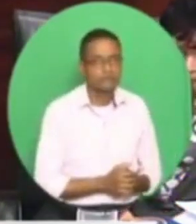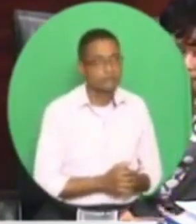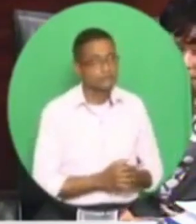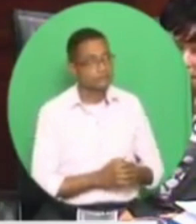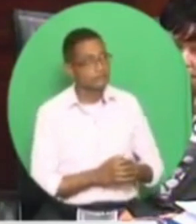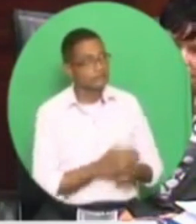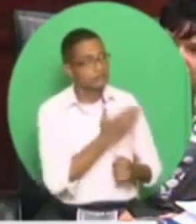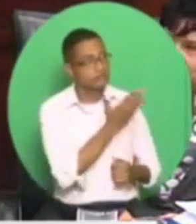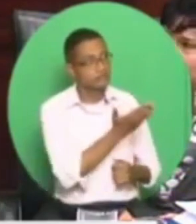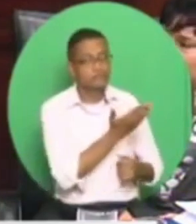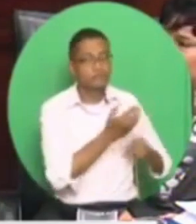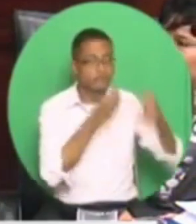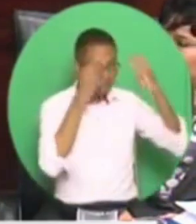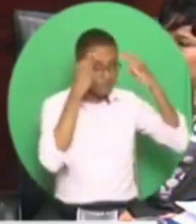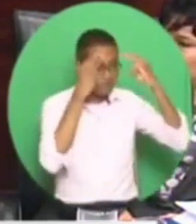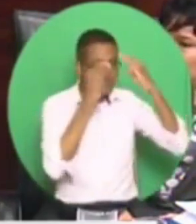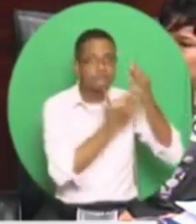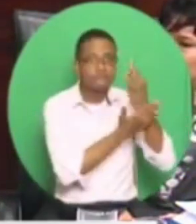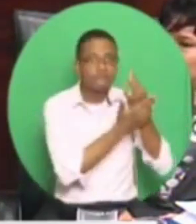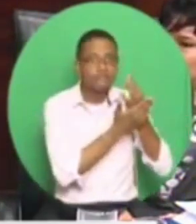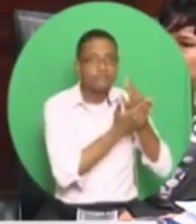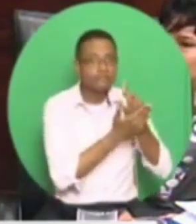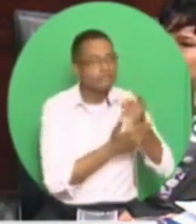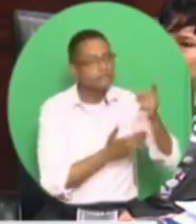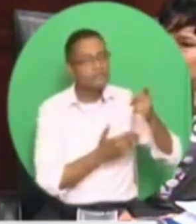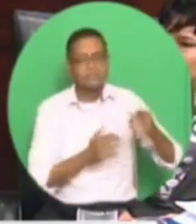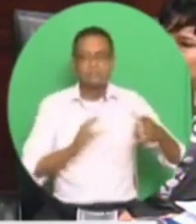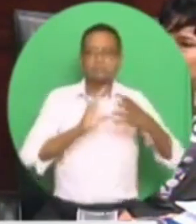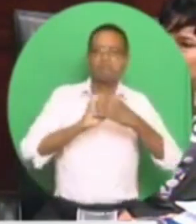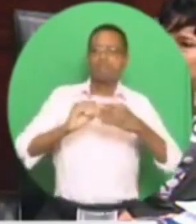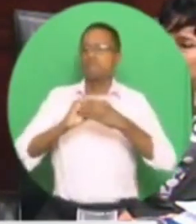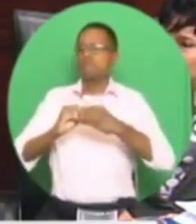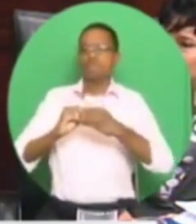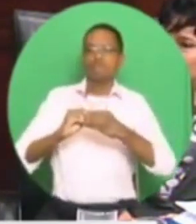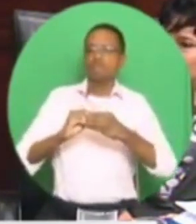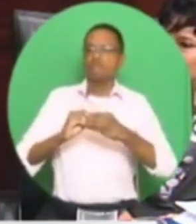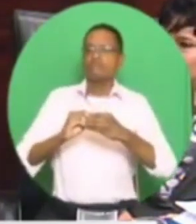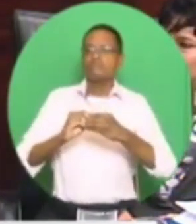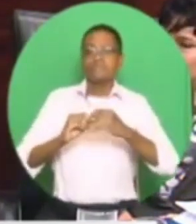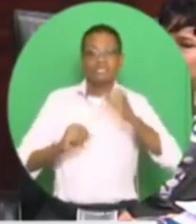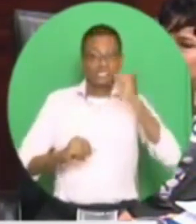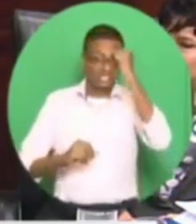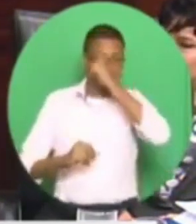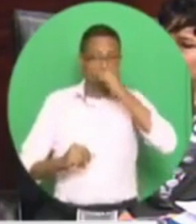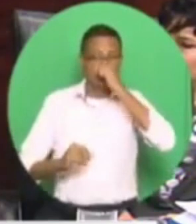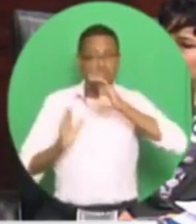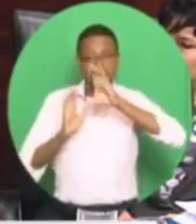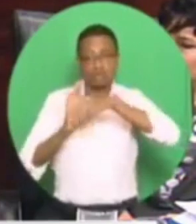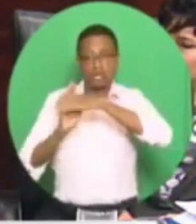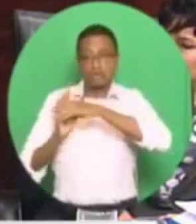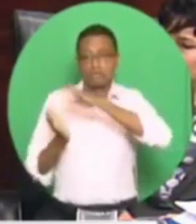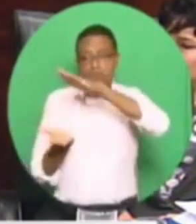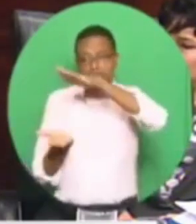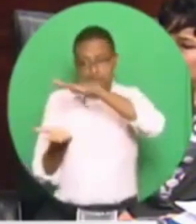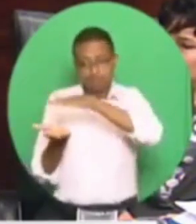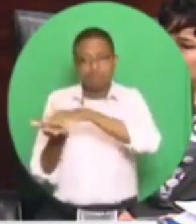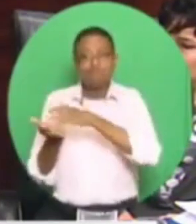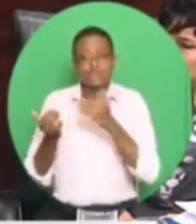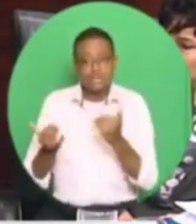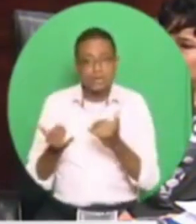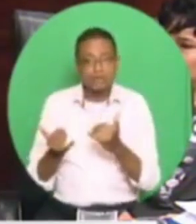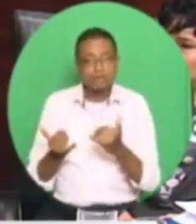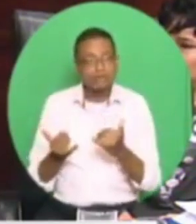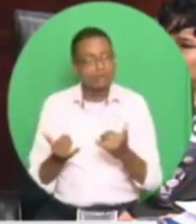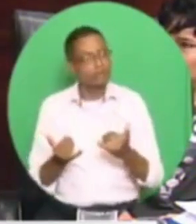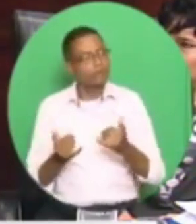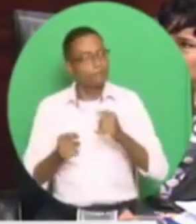Finance, who uttered a sick boast that serious crimes were done, but more innocent people were being killed every day, suggests that